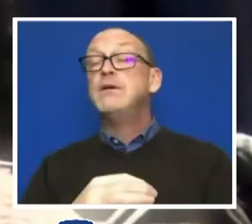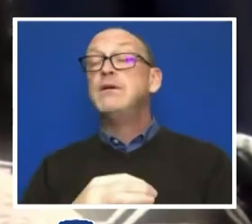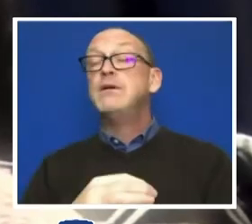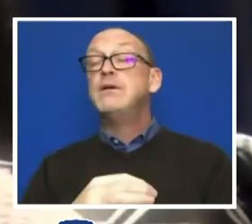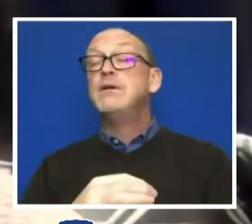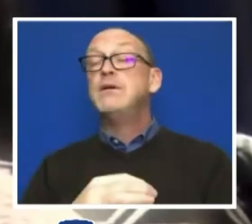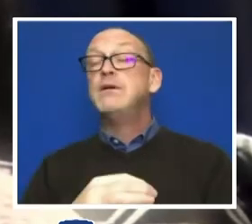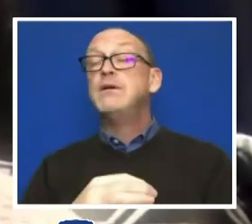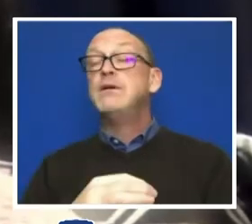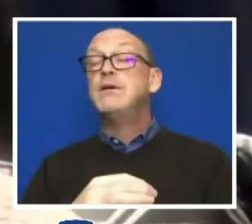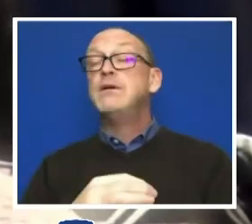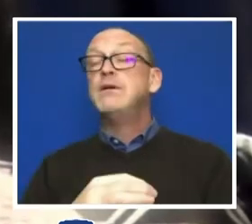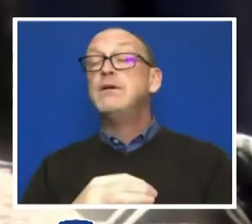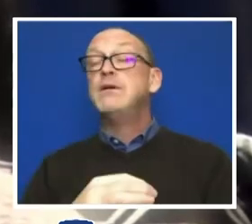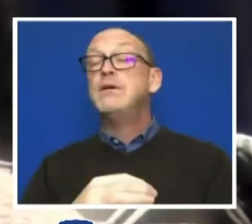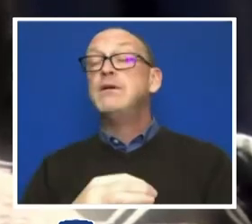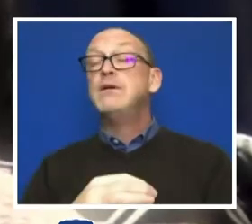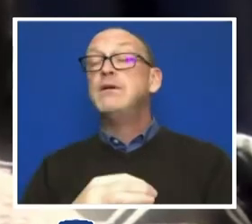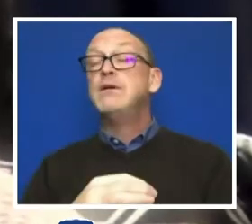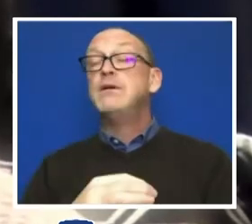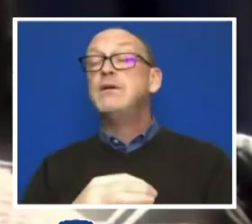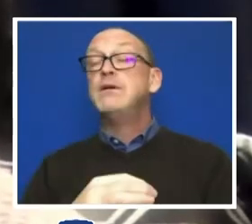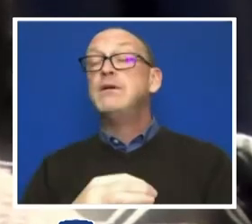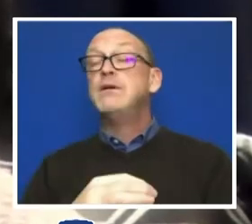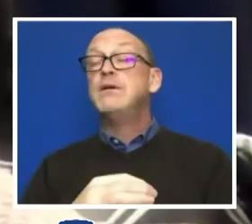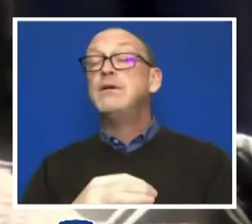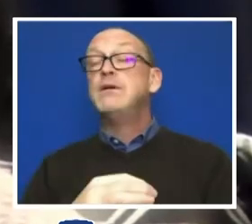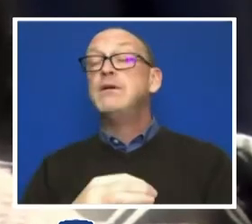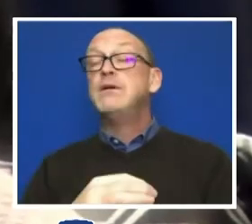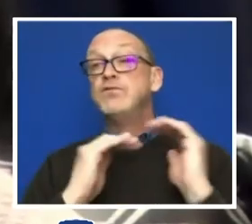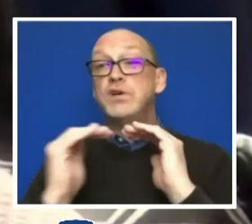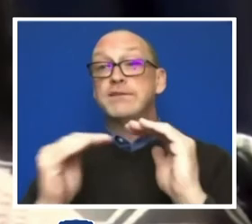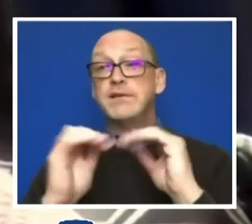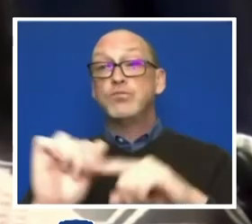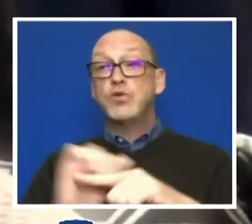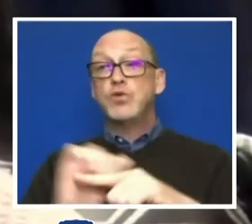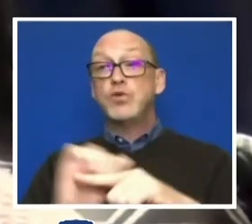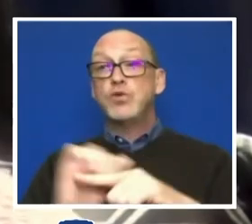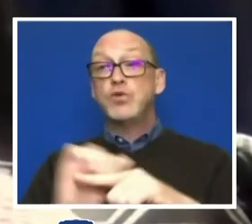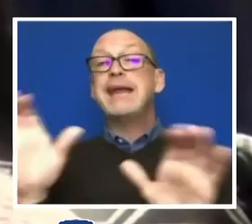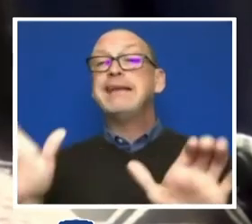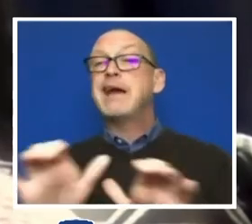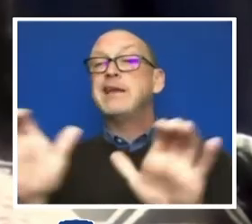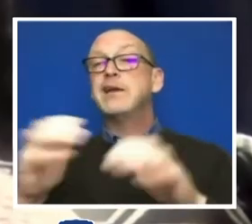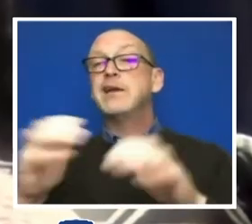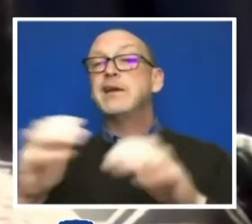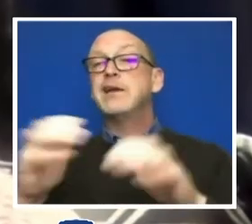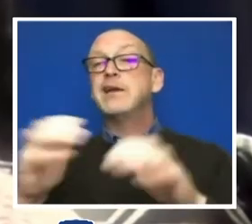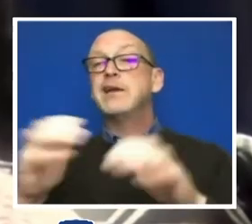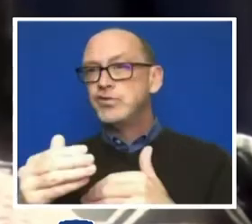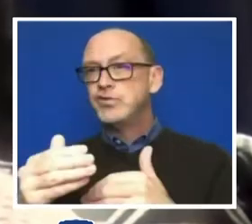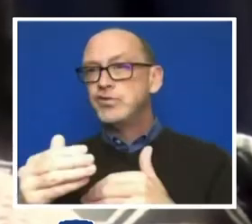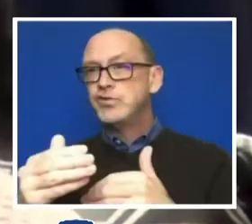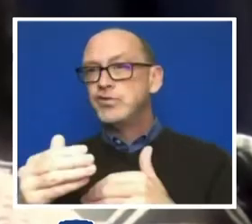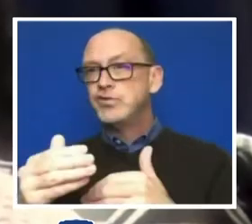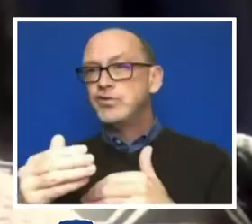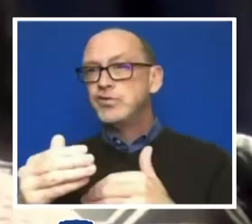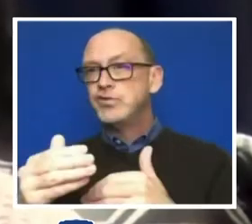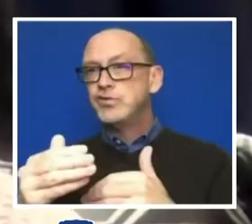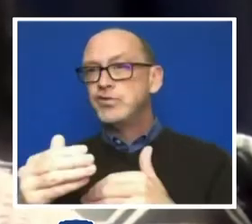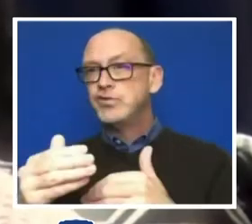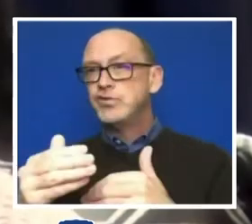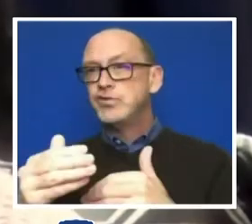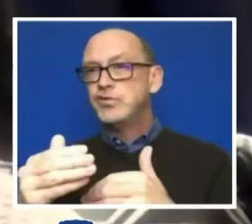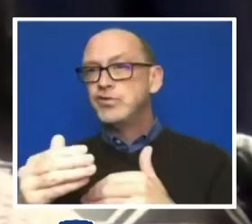to include those restorative justice practices into conduct procedures, as well as how can we improve transparency